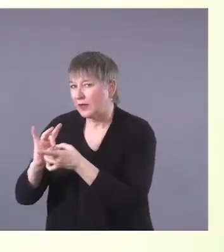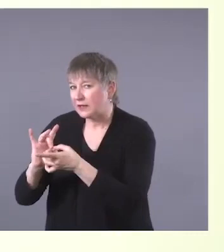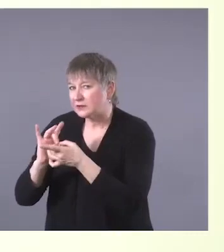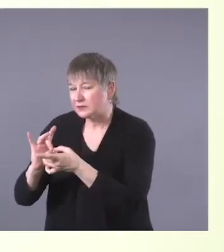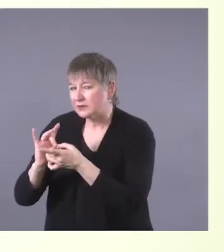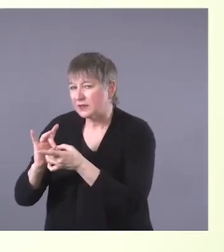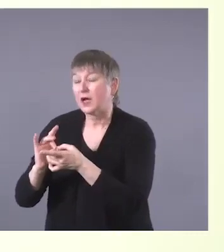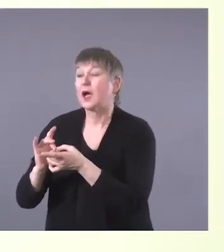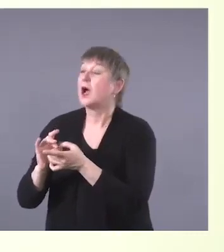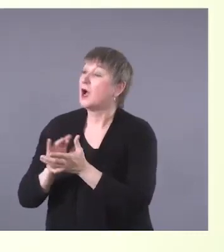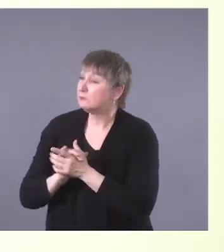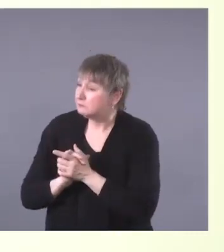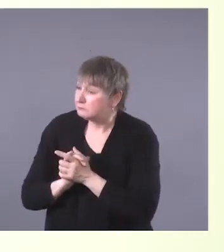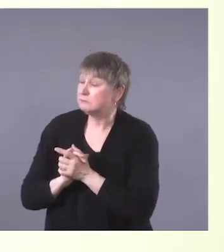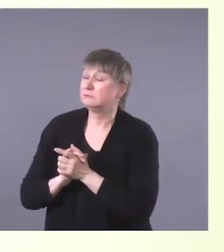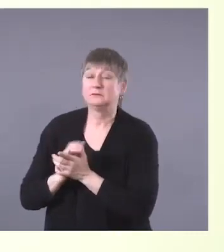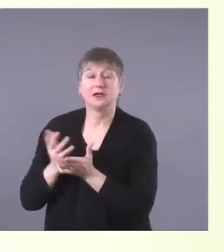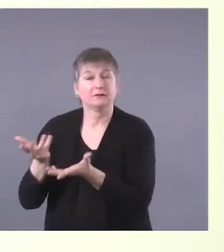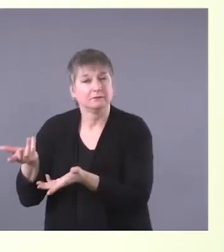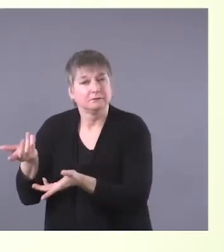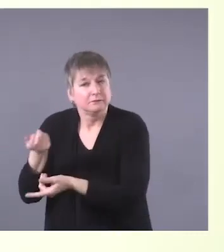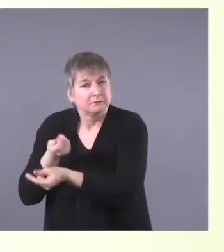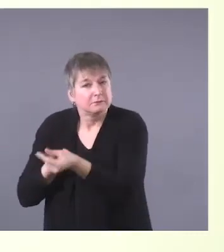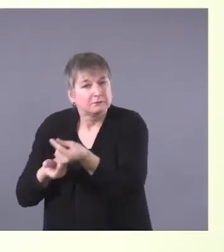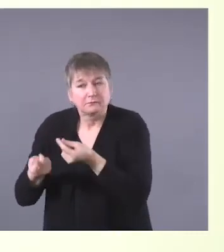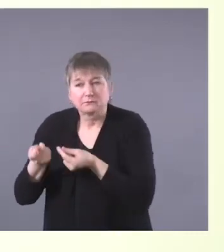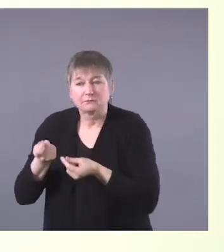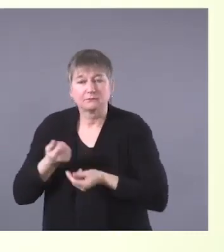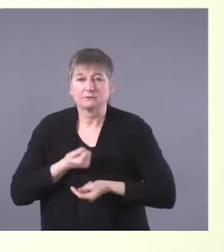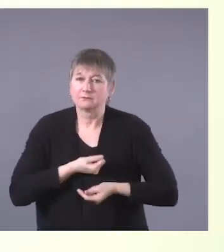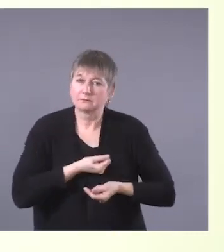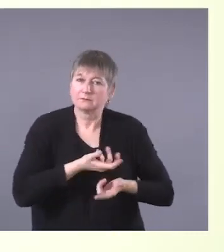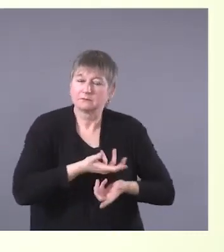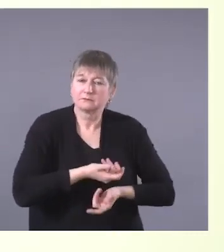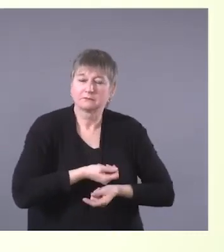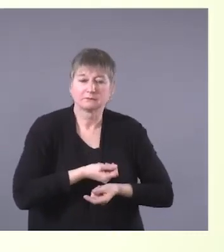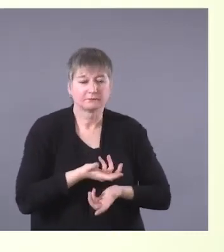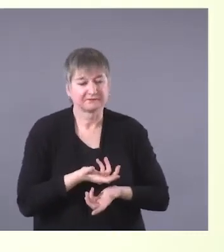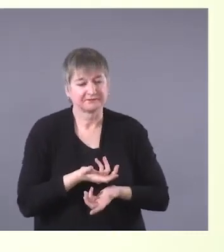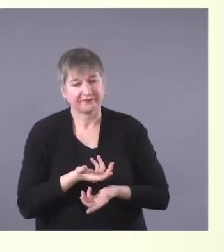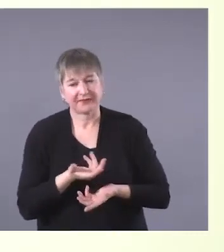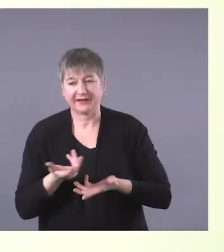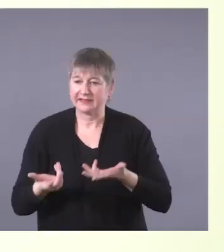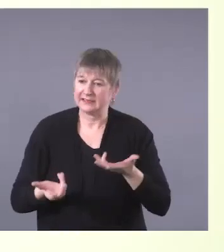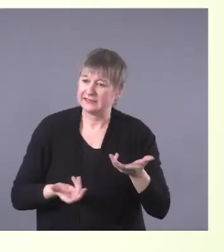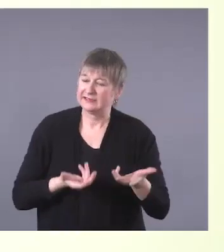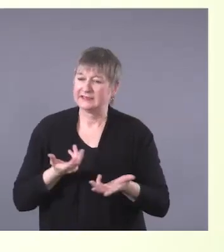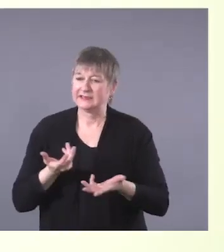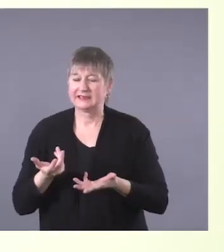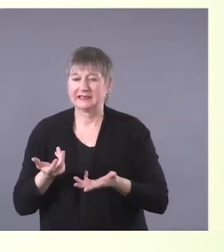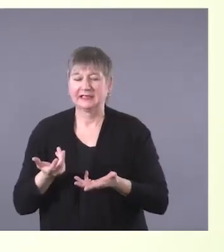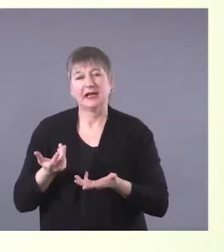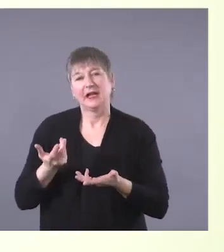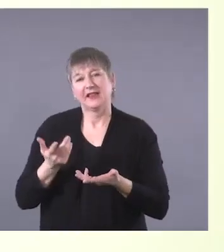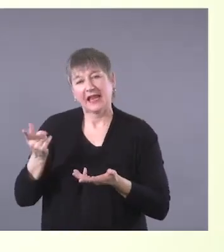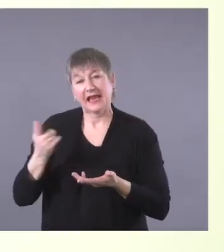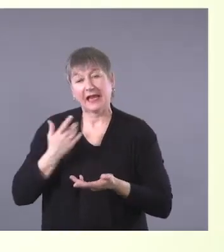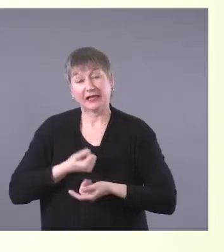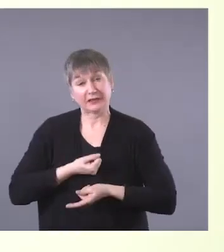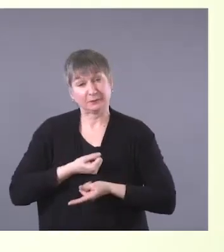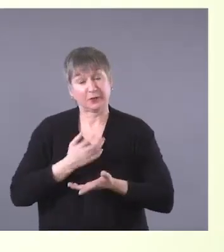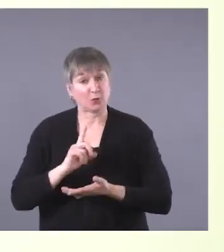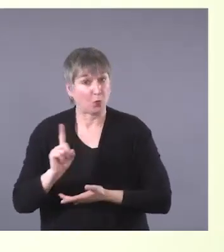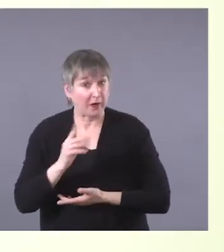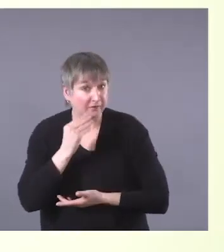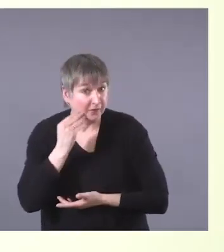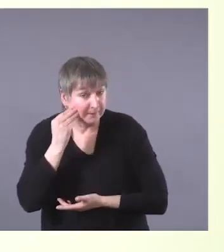opportunity for people to not only see where they're from, but it's